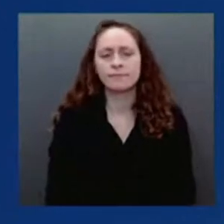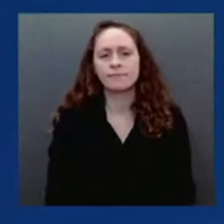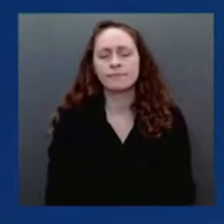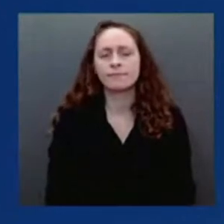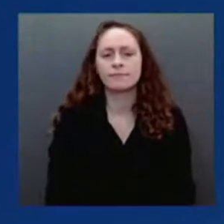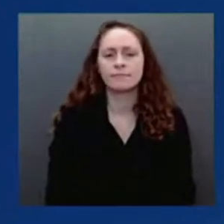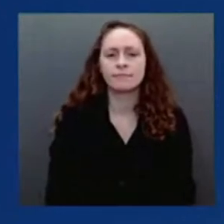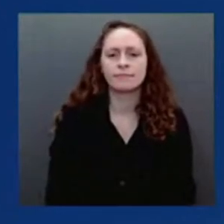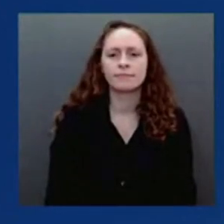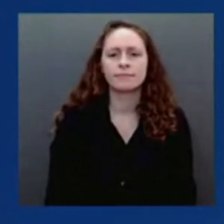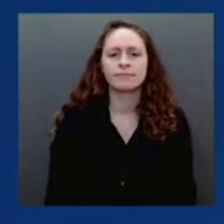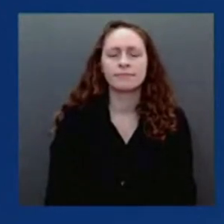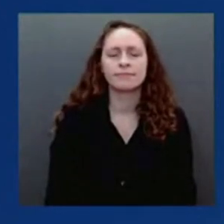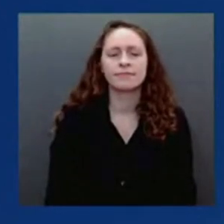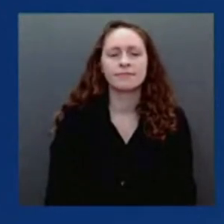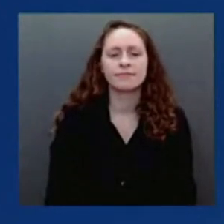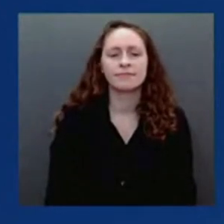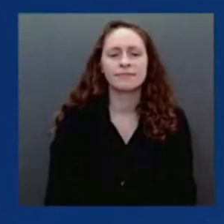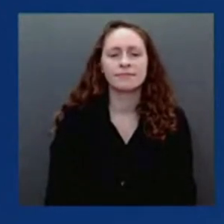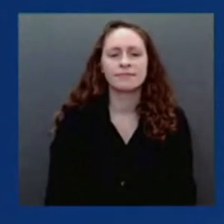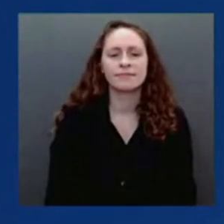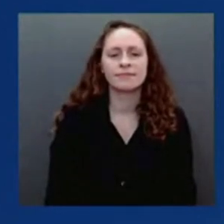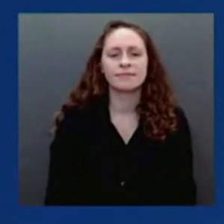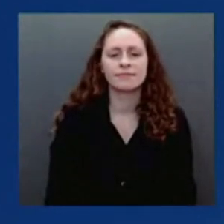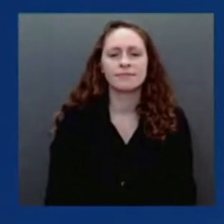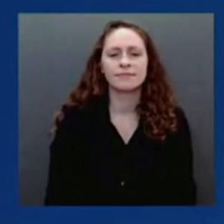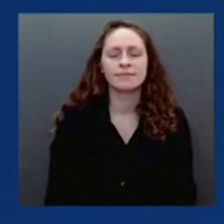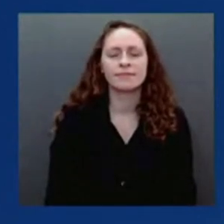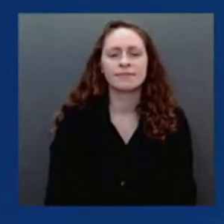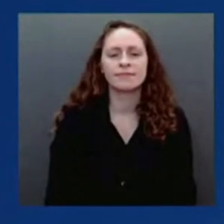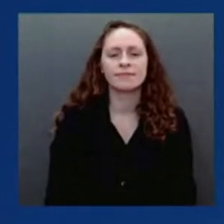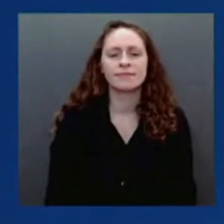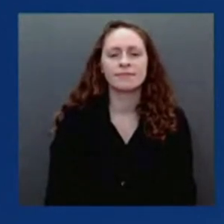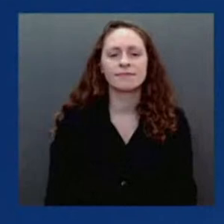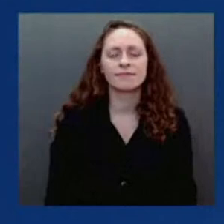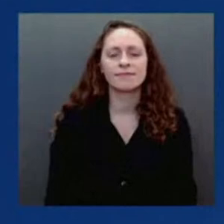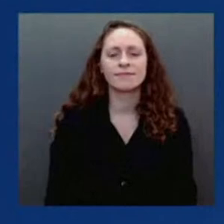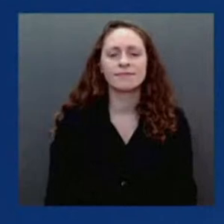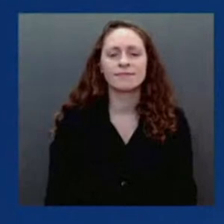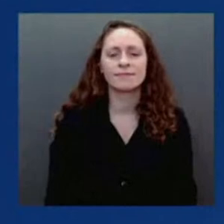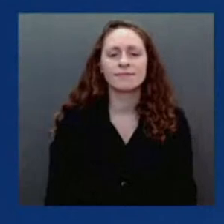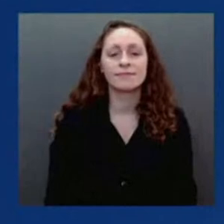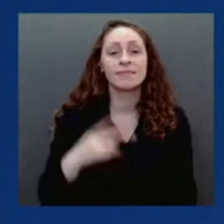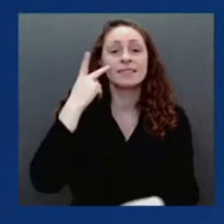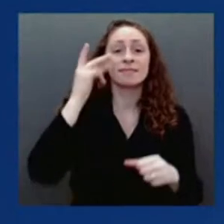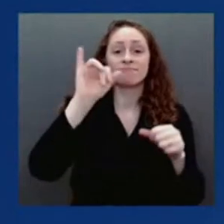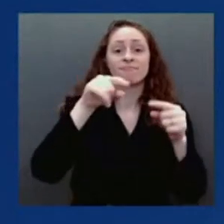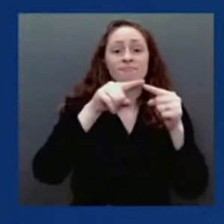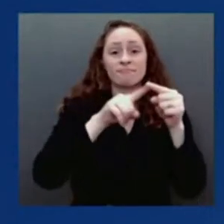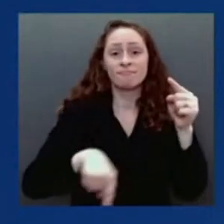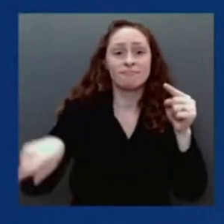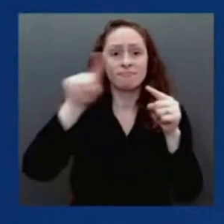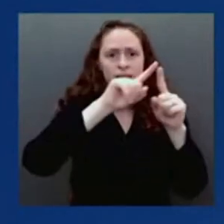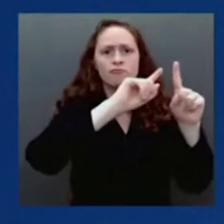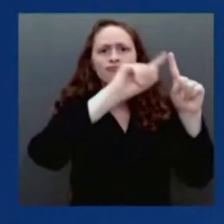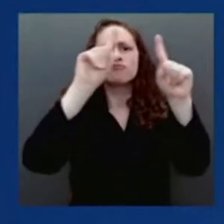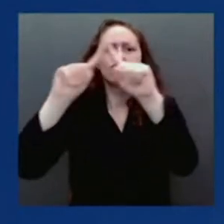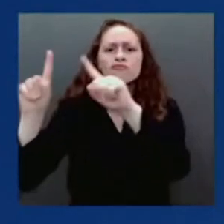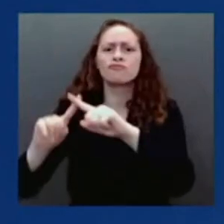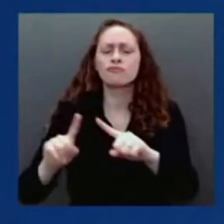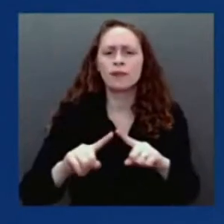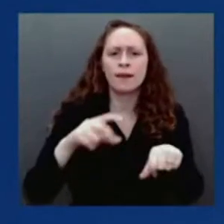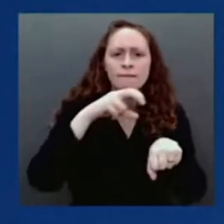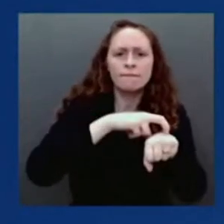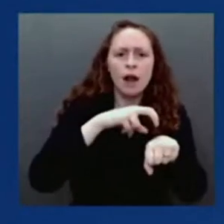with, usually in the winter months. But if you look among the beta coronaviruses, you see the three that have